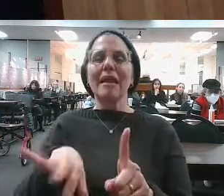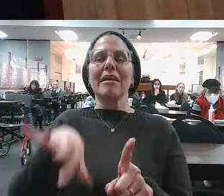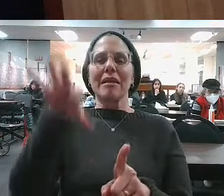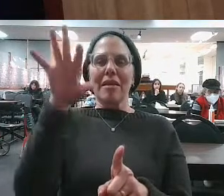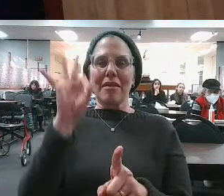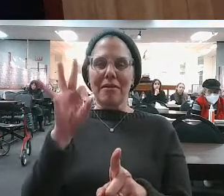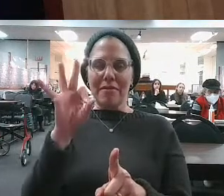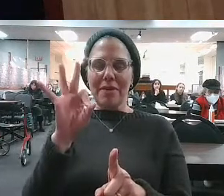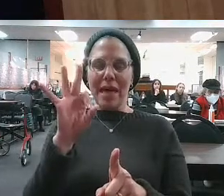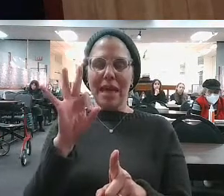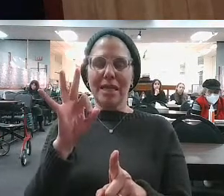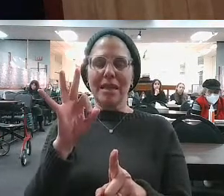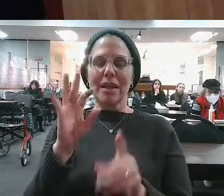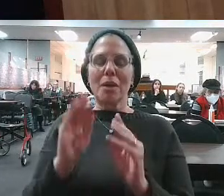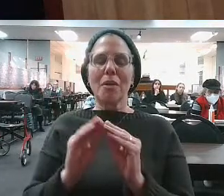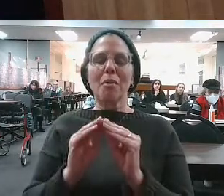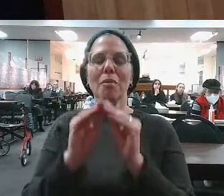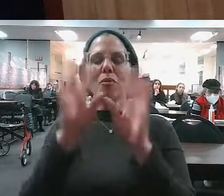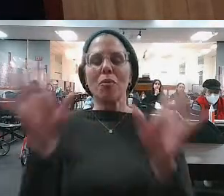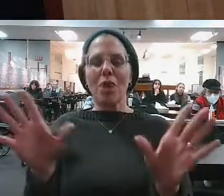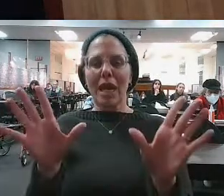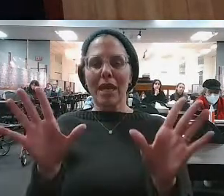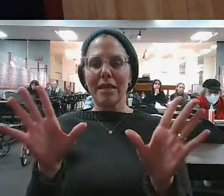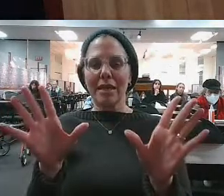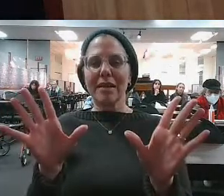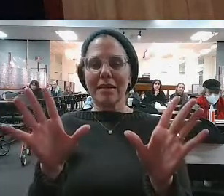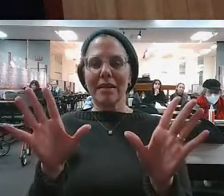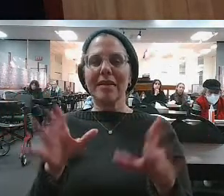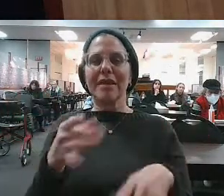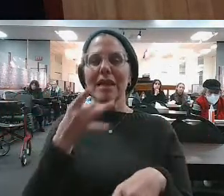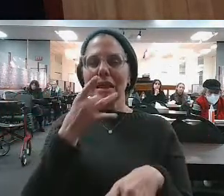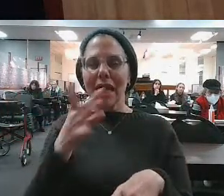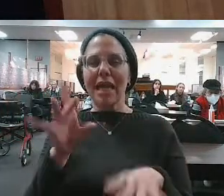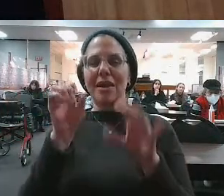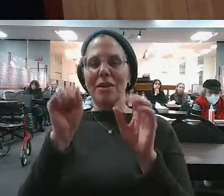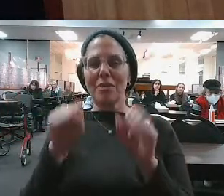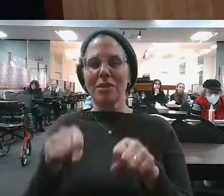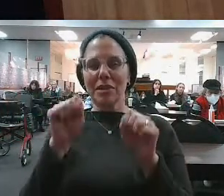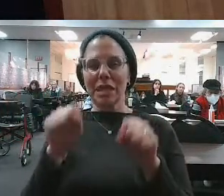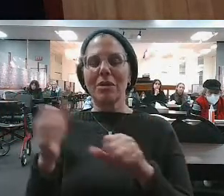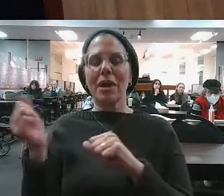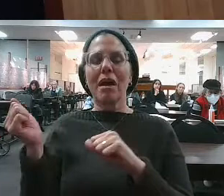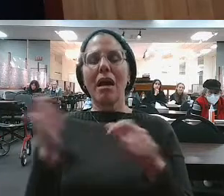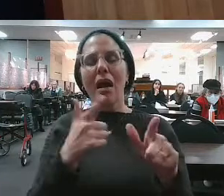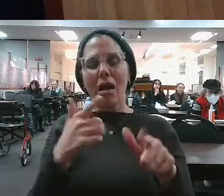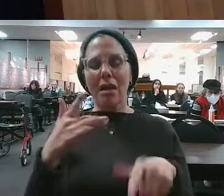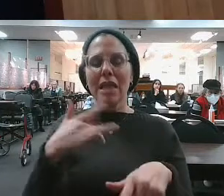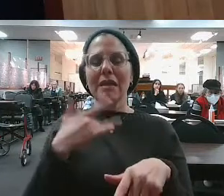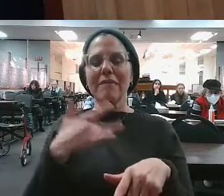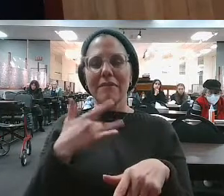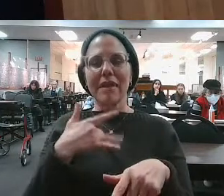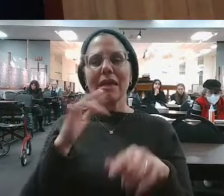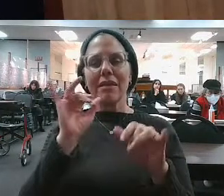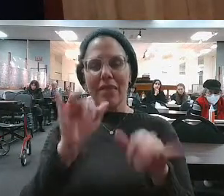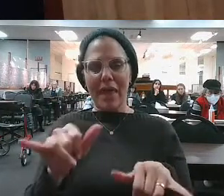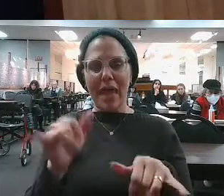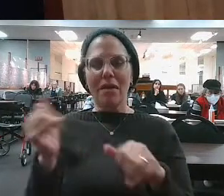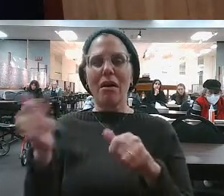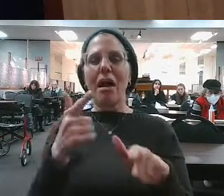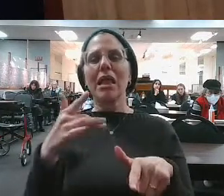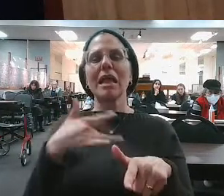it's discovered its translucent oil. So we should be Zolchemer HaTaz Hashem as well. We all have moments when the Aleph is pressed.